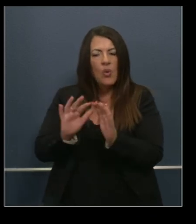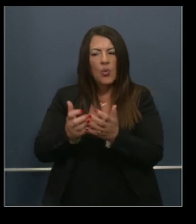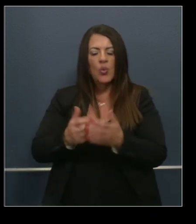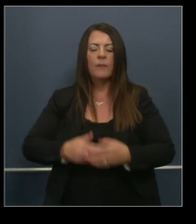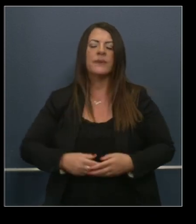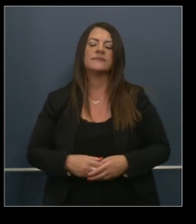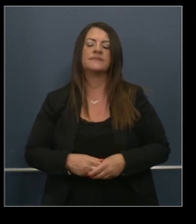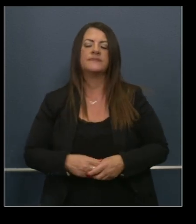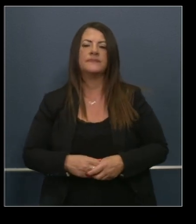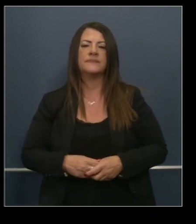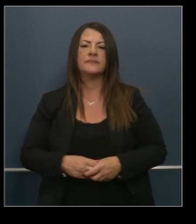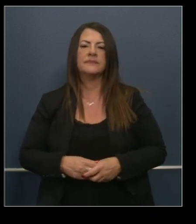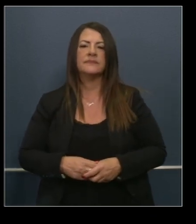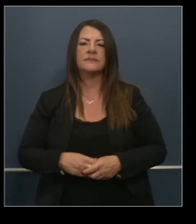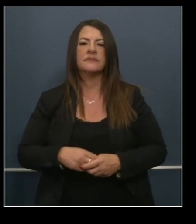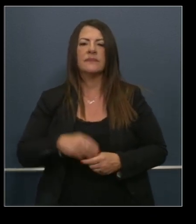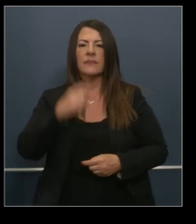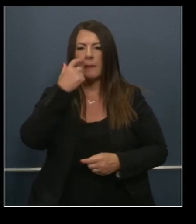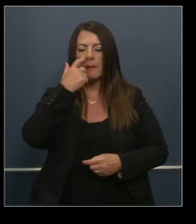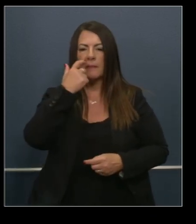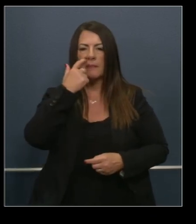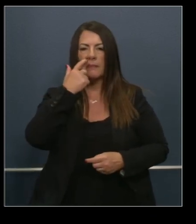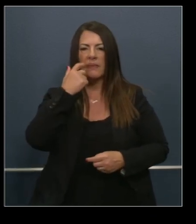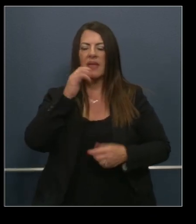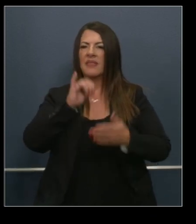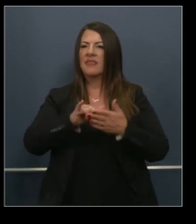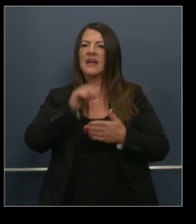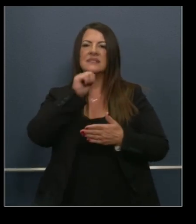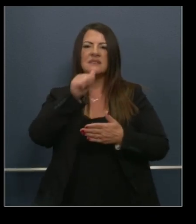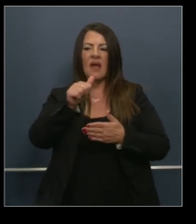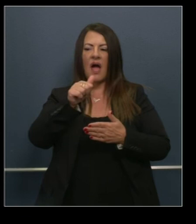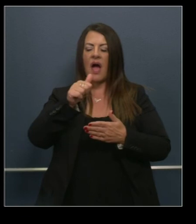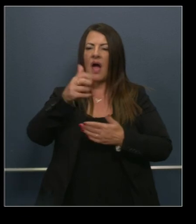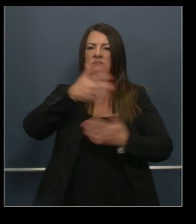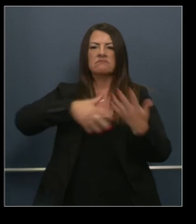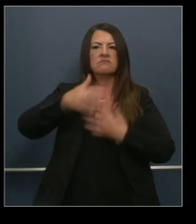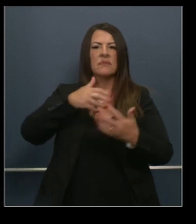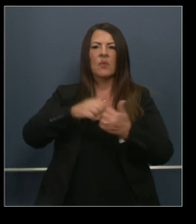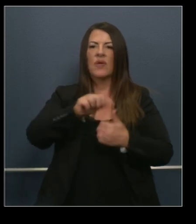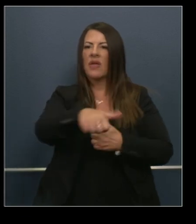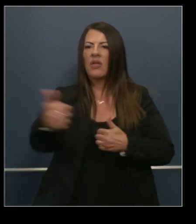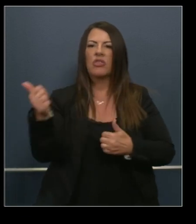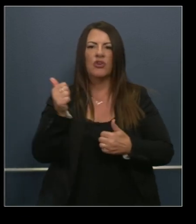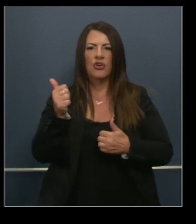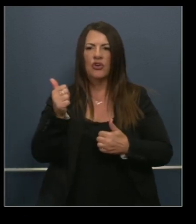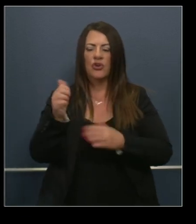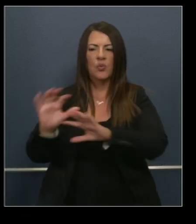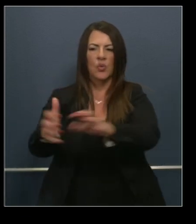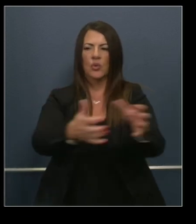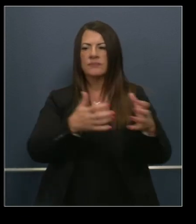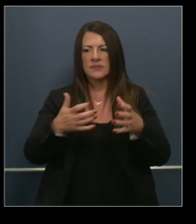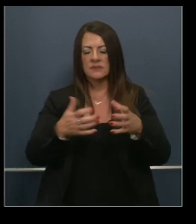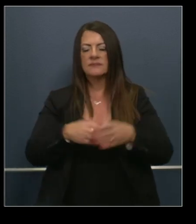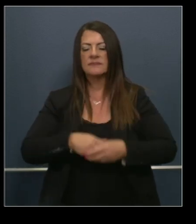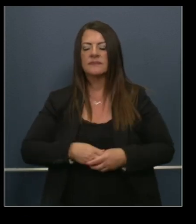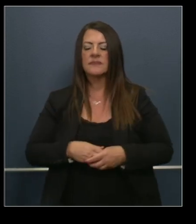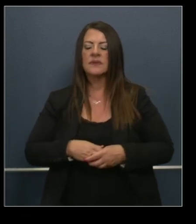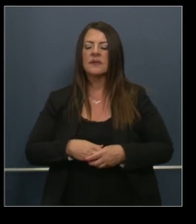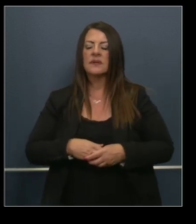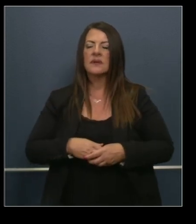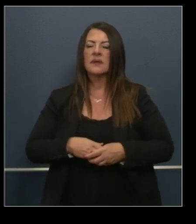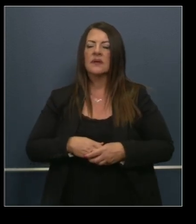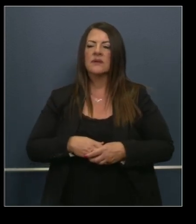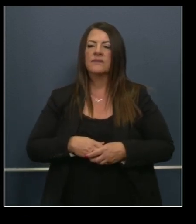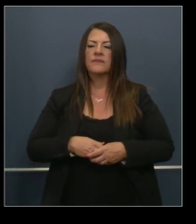are in small cohorts, that do not interact with other cohorts, that are able to work